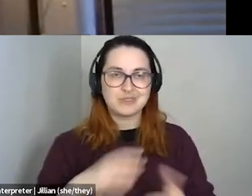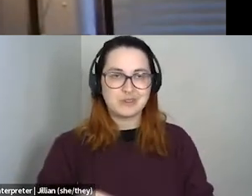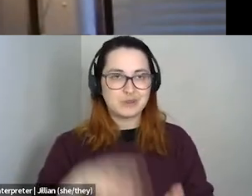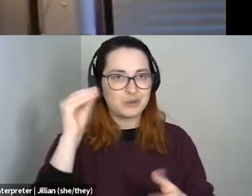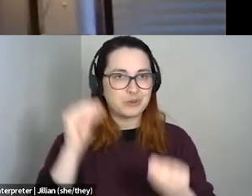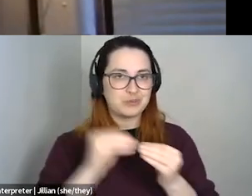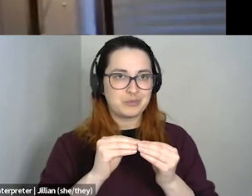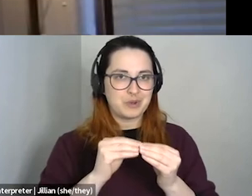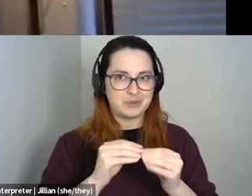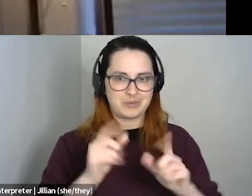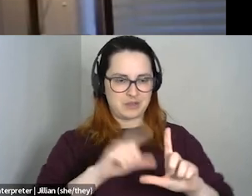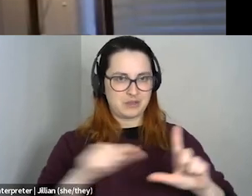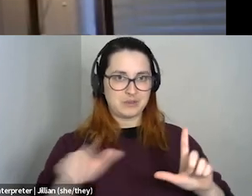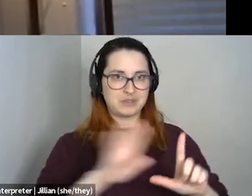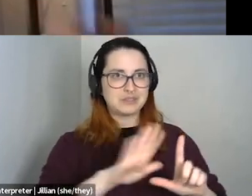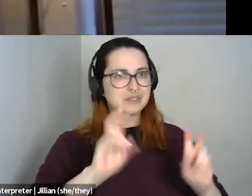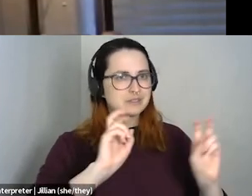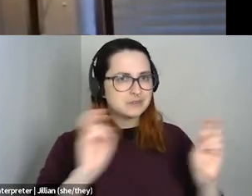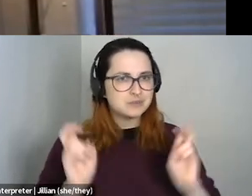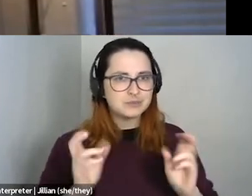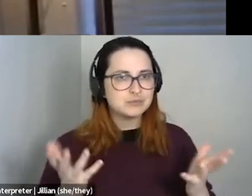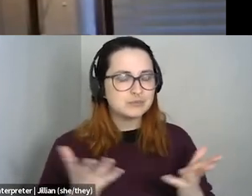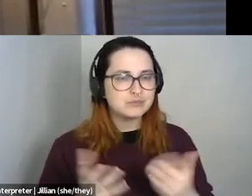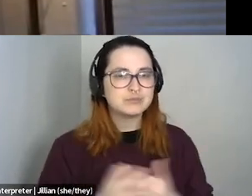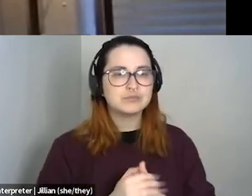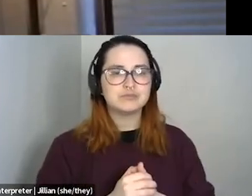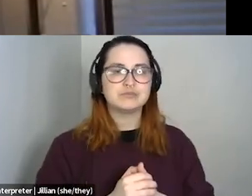plus, uh, issues and how to, um,